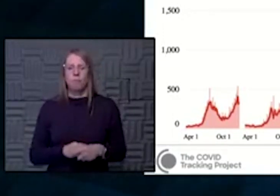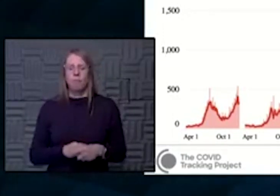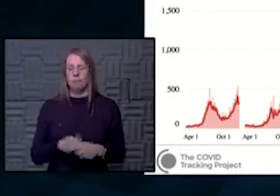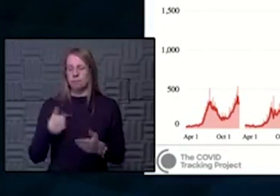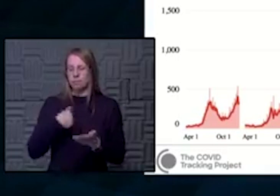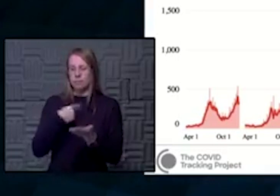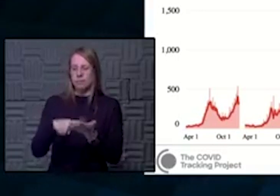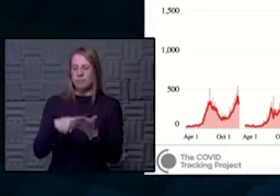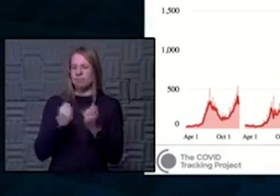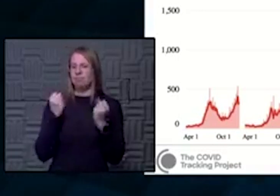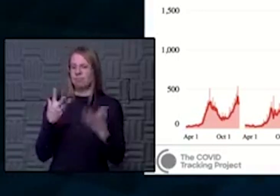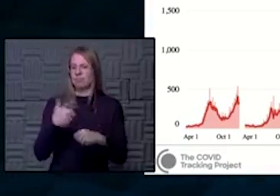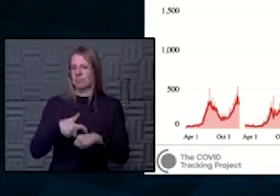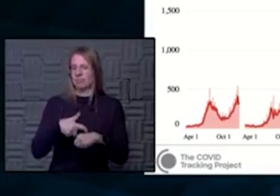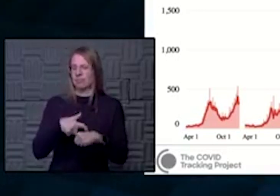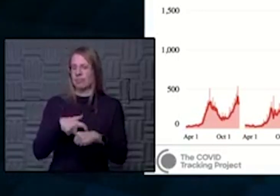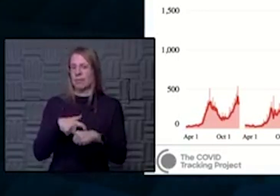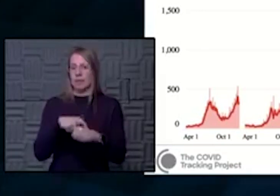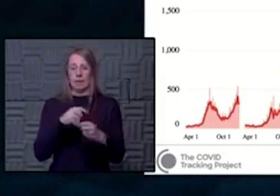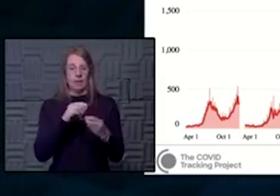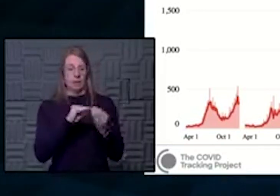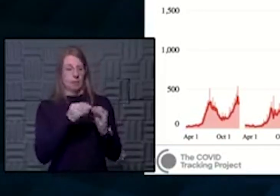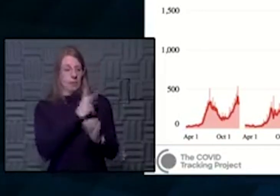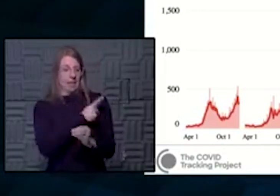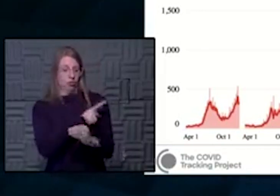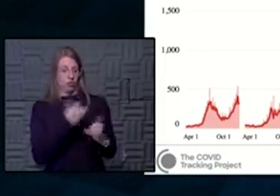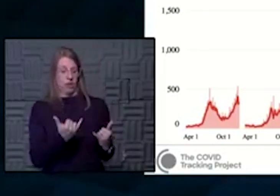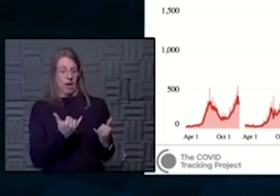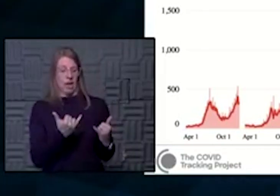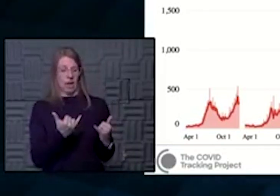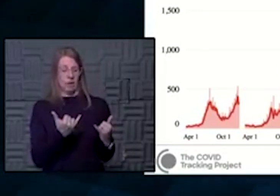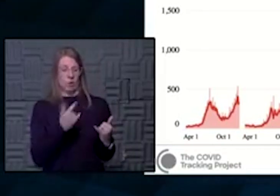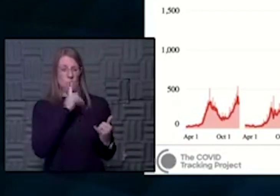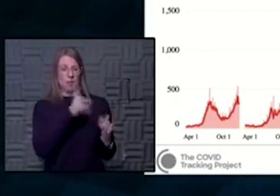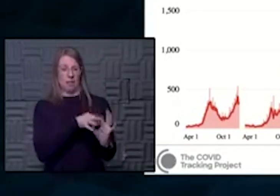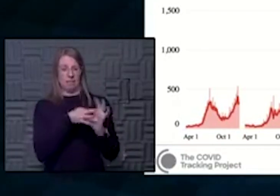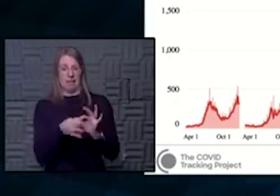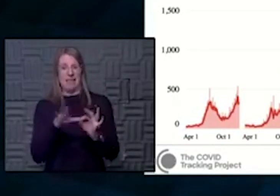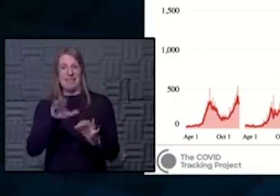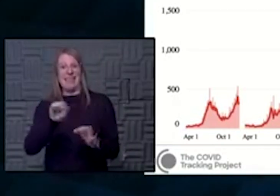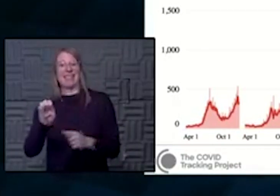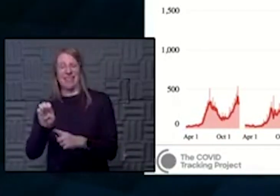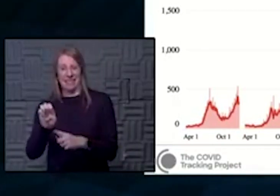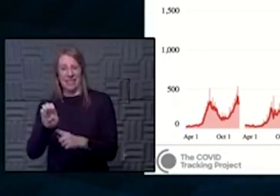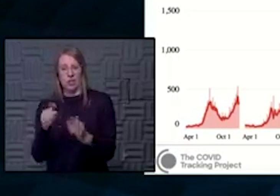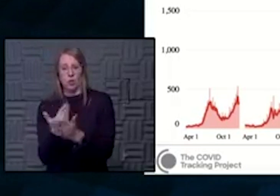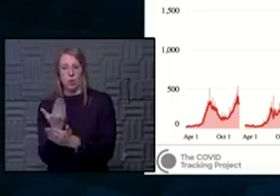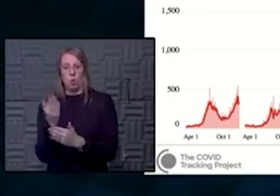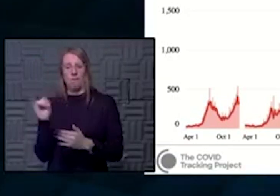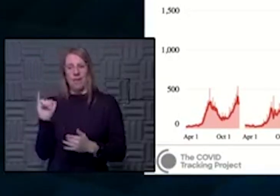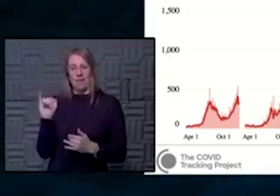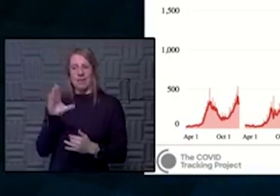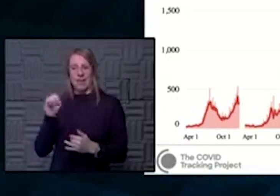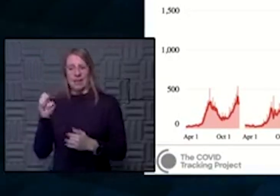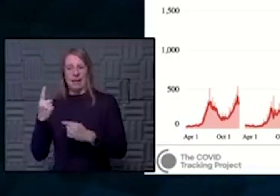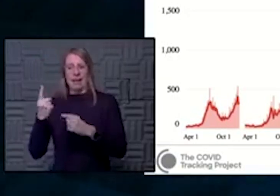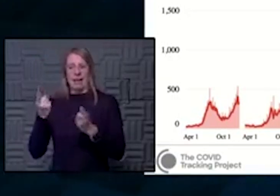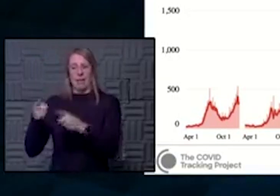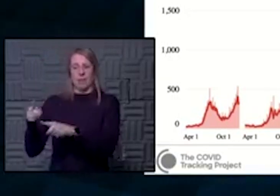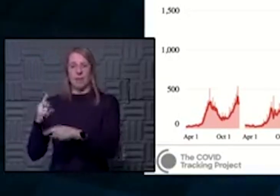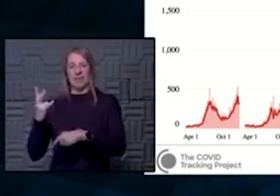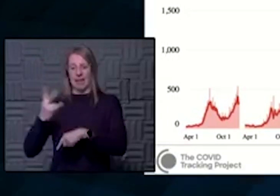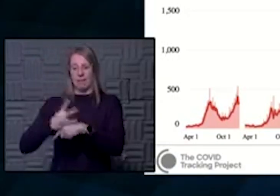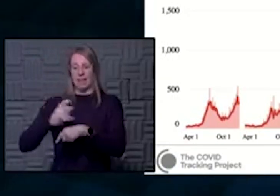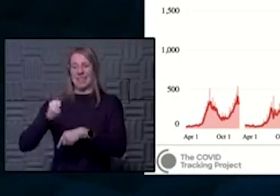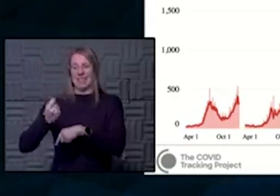about how the number of patients in the hospital today is really related to cases, new infections that happened 7, 10, 14,